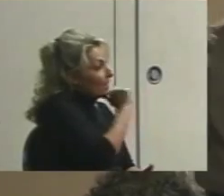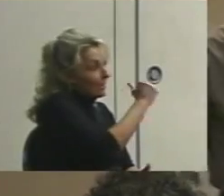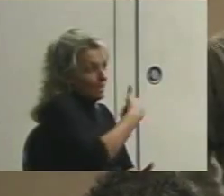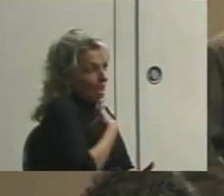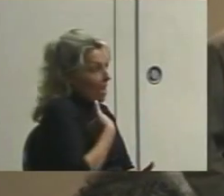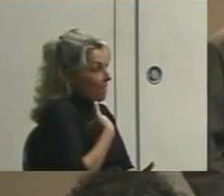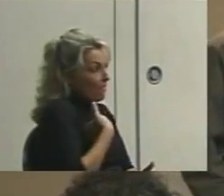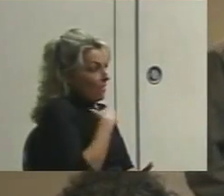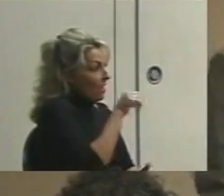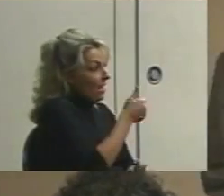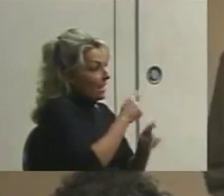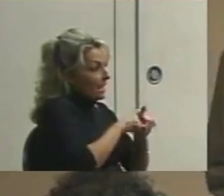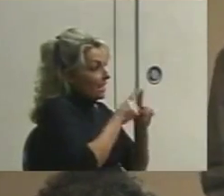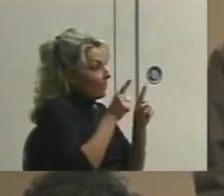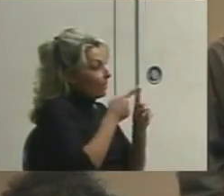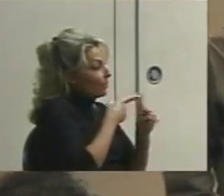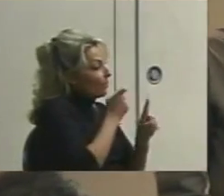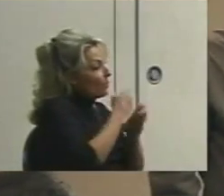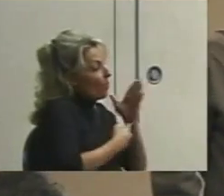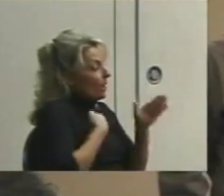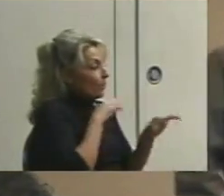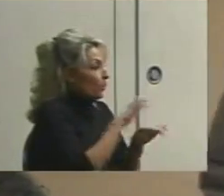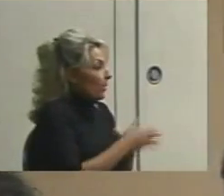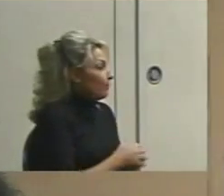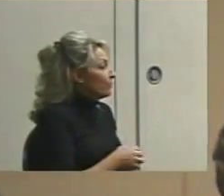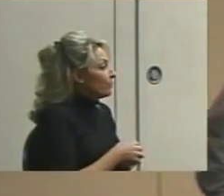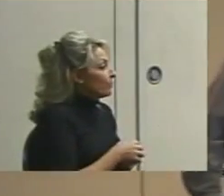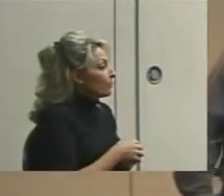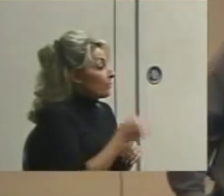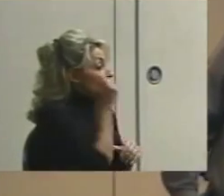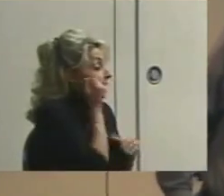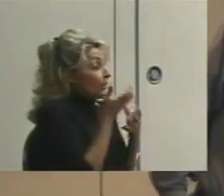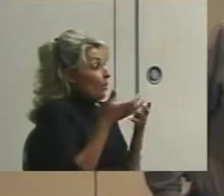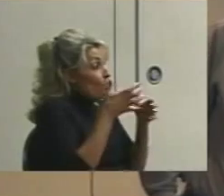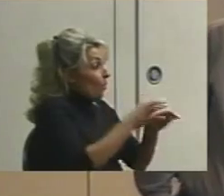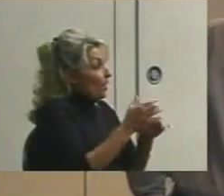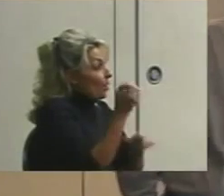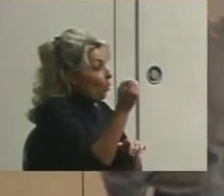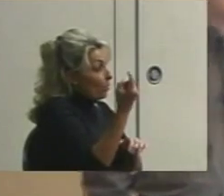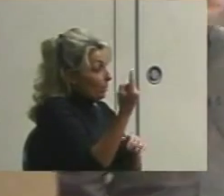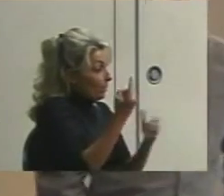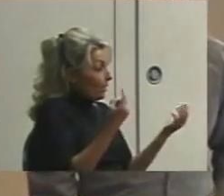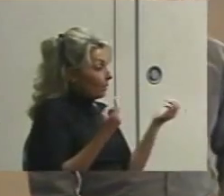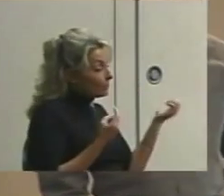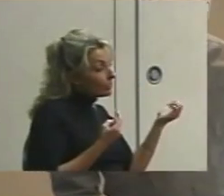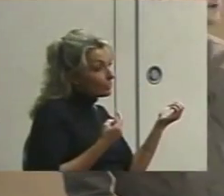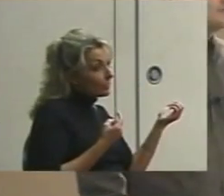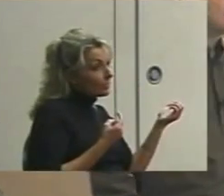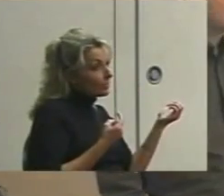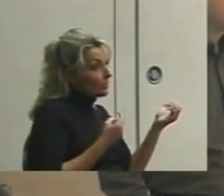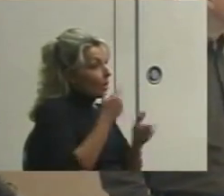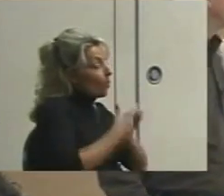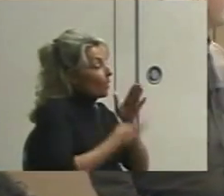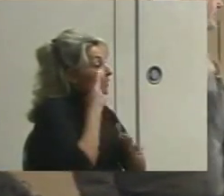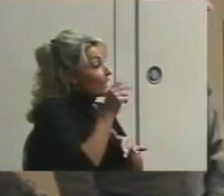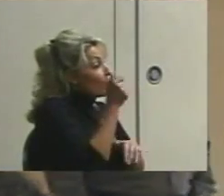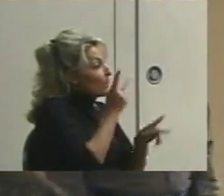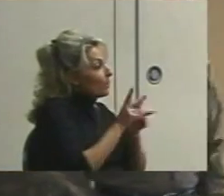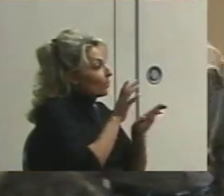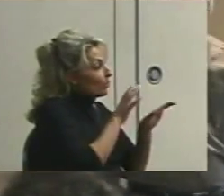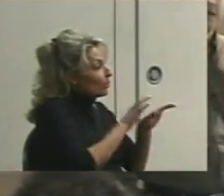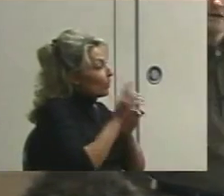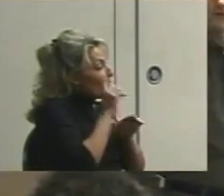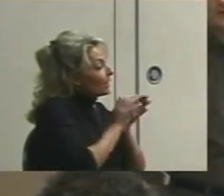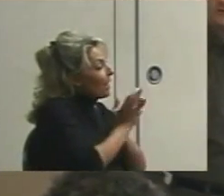any difference for what I'm doing. If you don't want to hold something in your hand, what I've seen other people do for